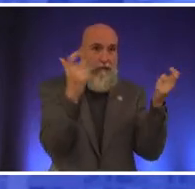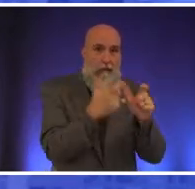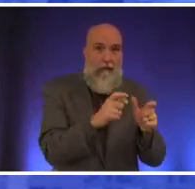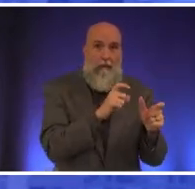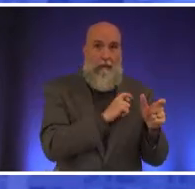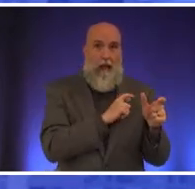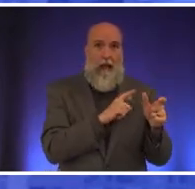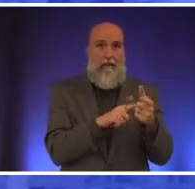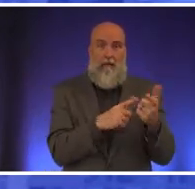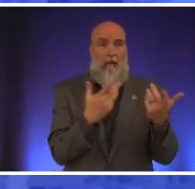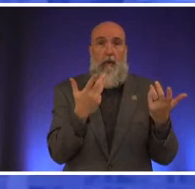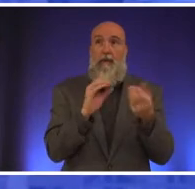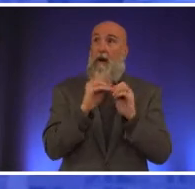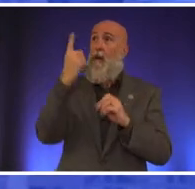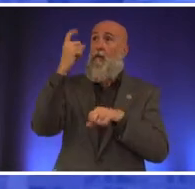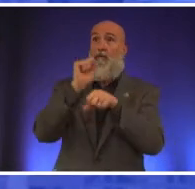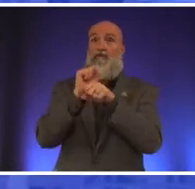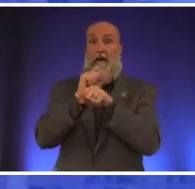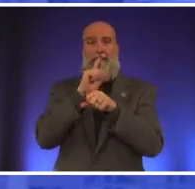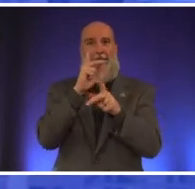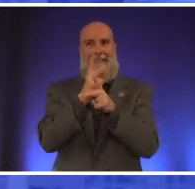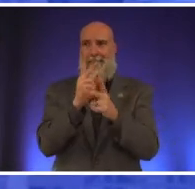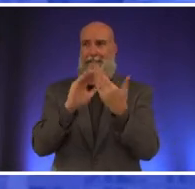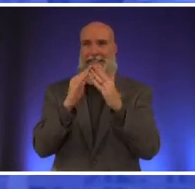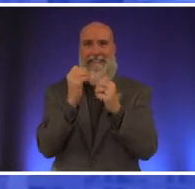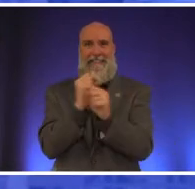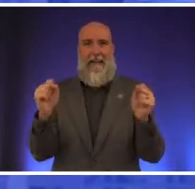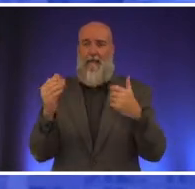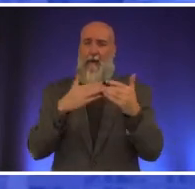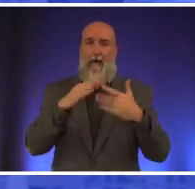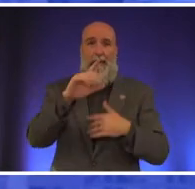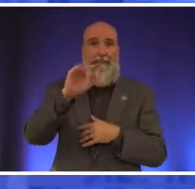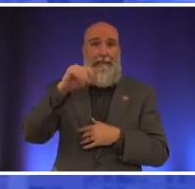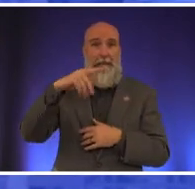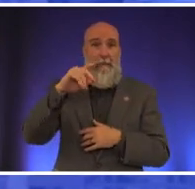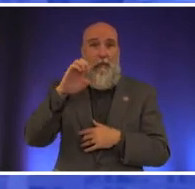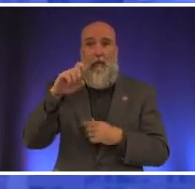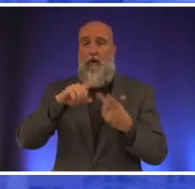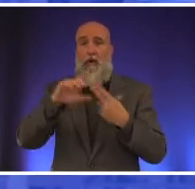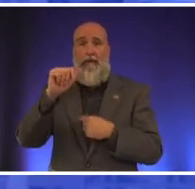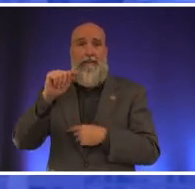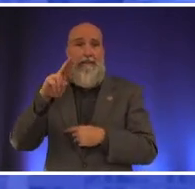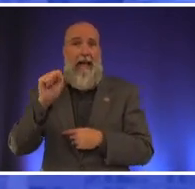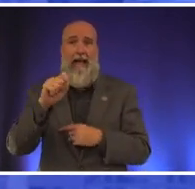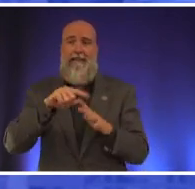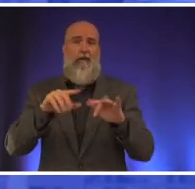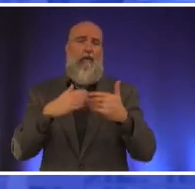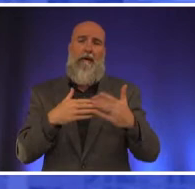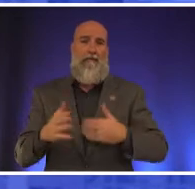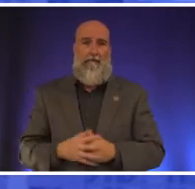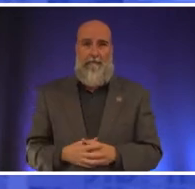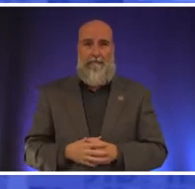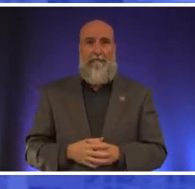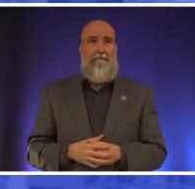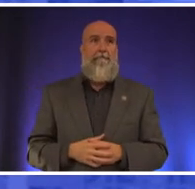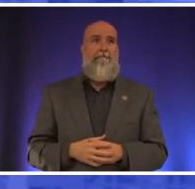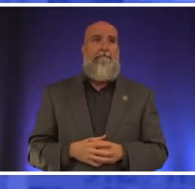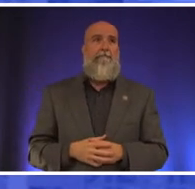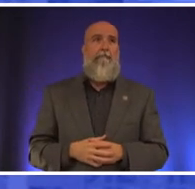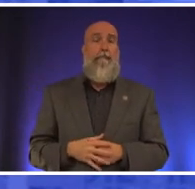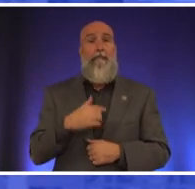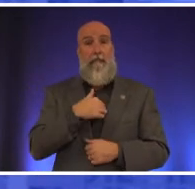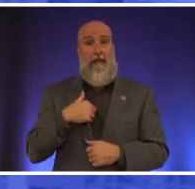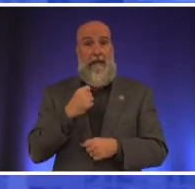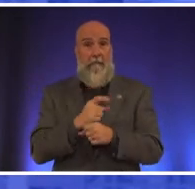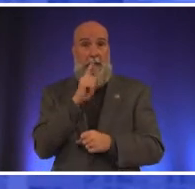number one job of the city is to keep you safe regardless of zip code regardless of status in life um we need to